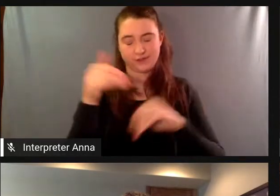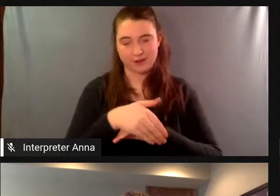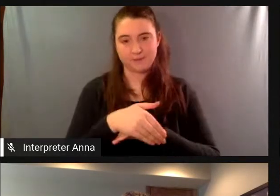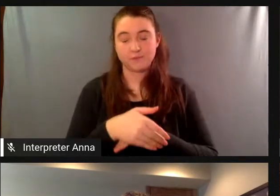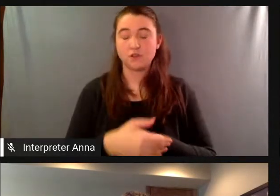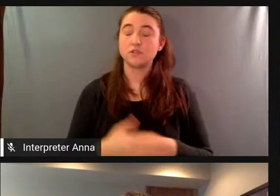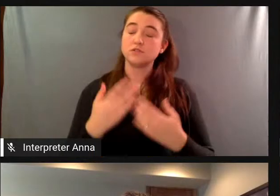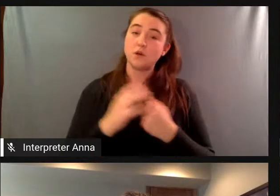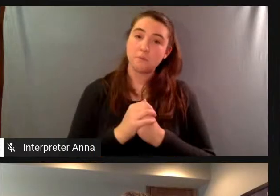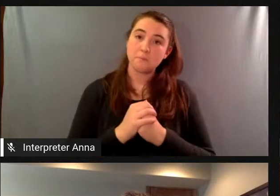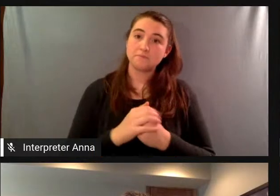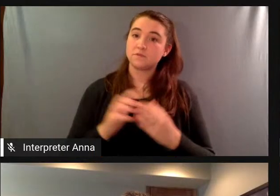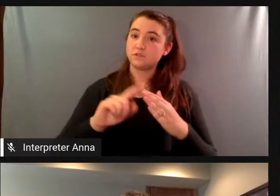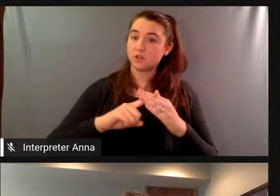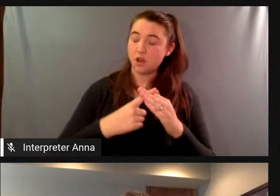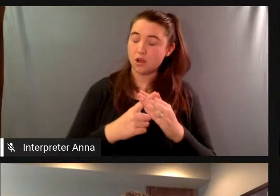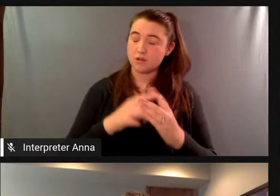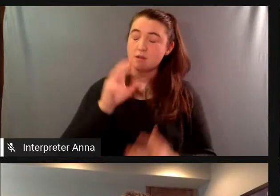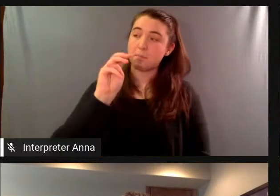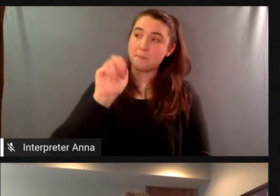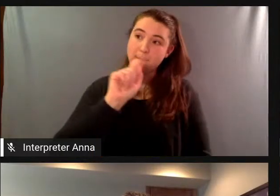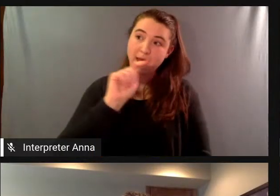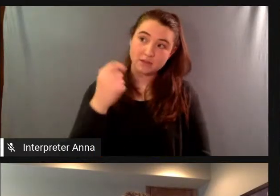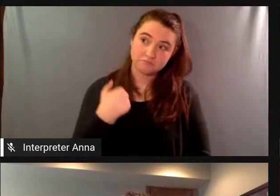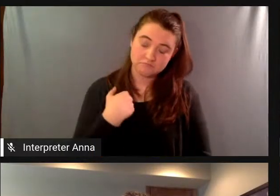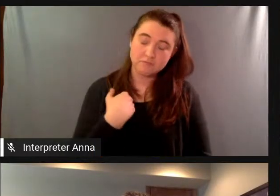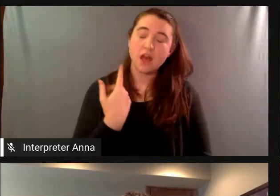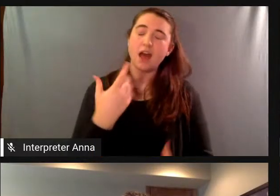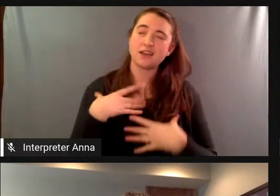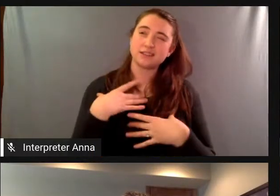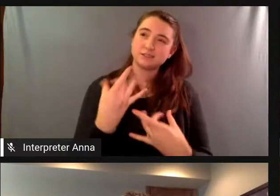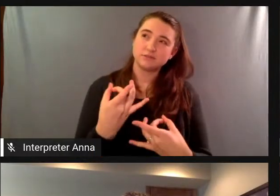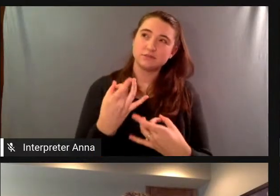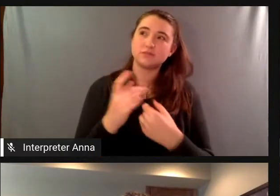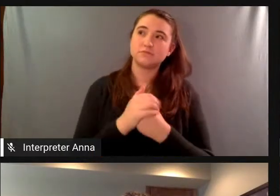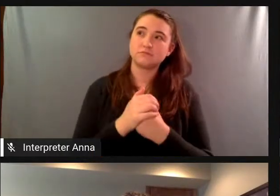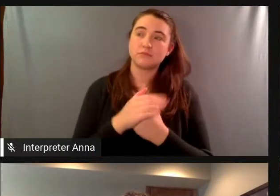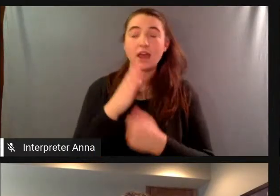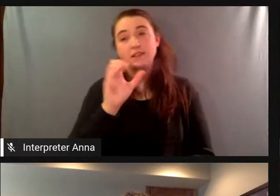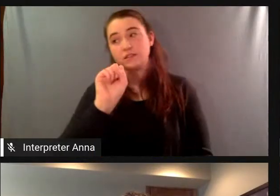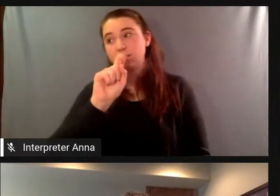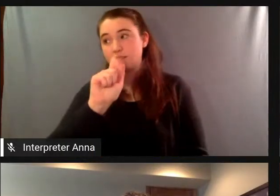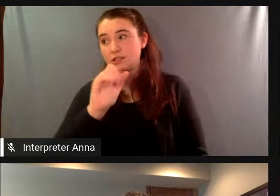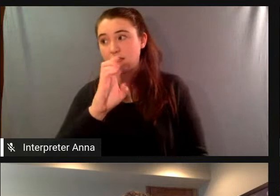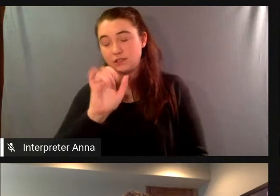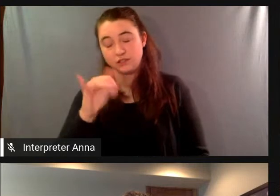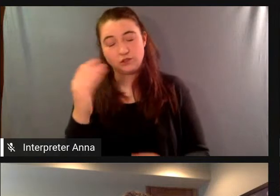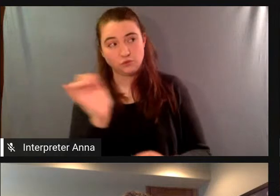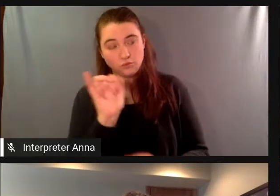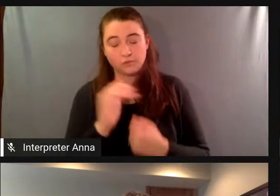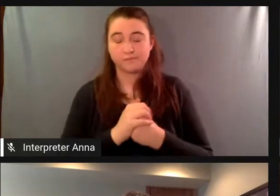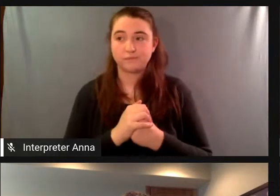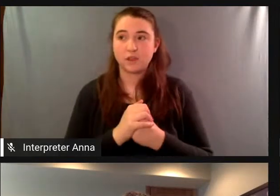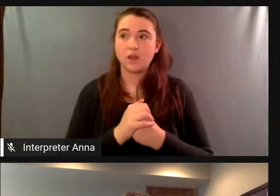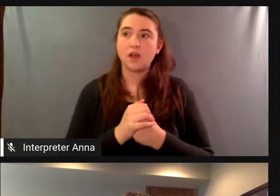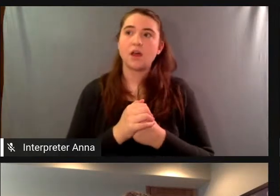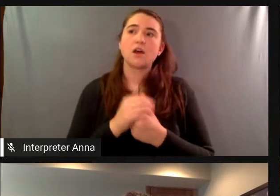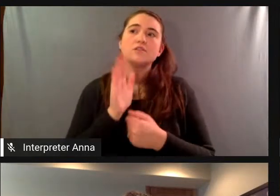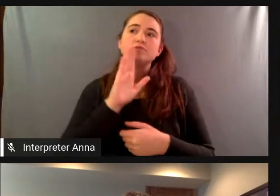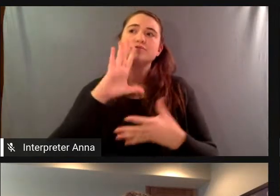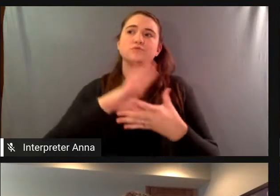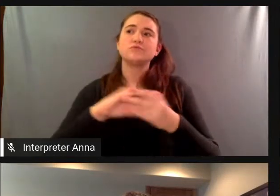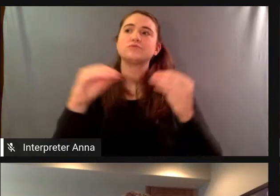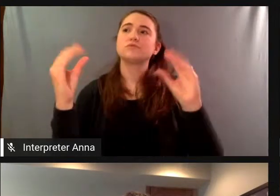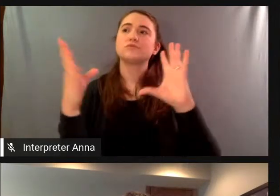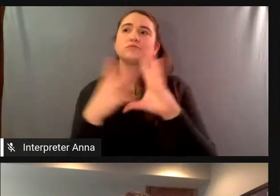uh matt i'm i'm kind of interested in and stacy as well what story did you think you were telling when you